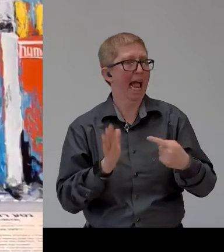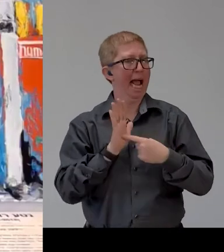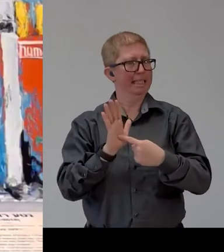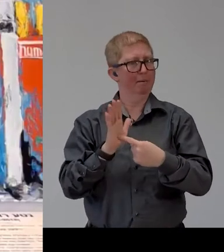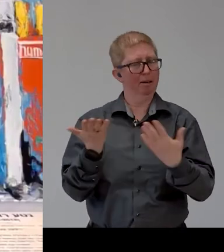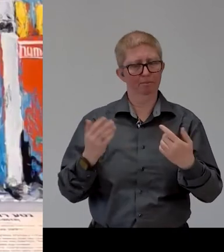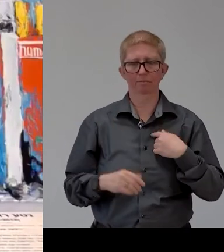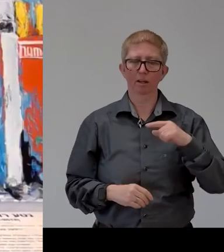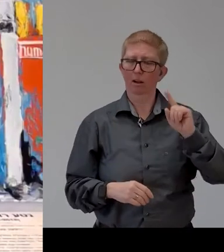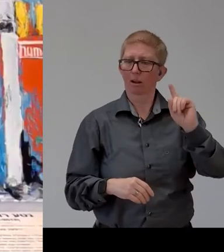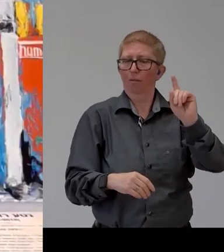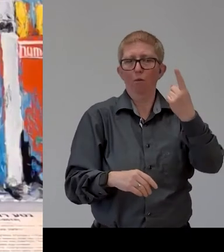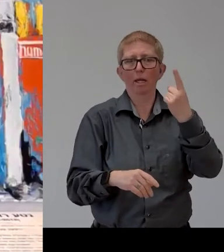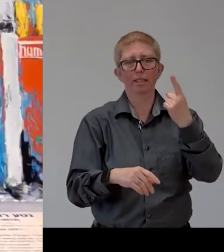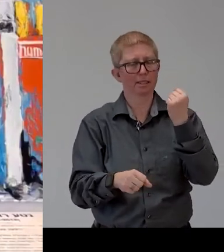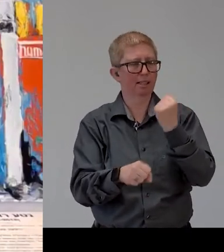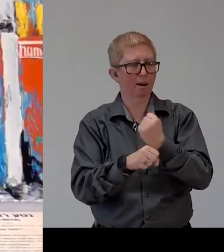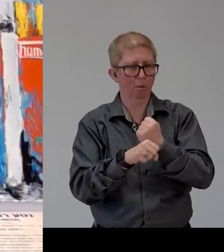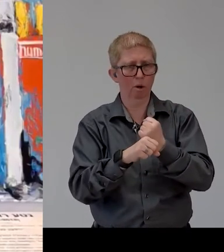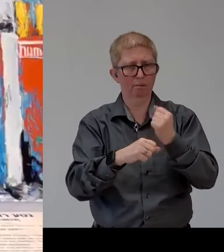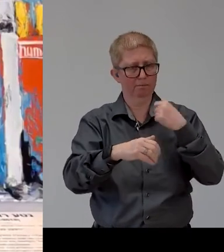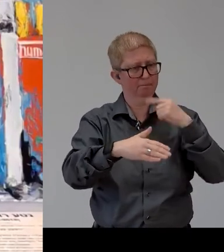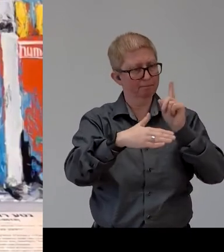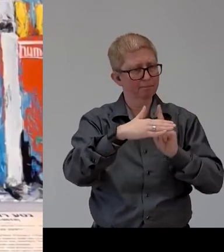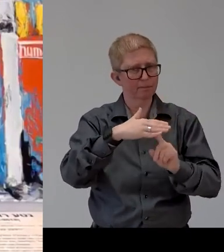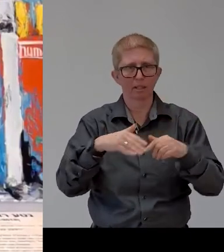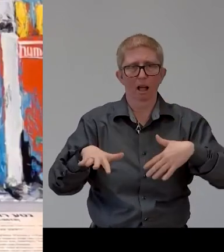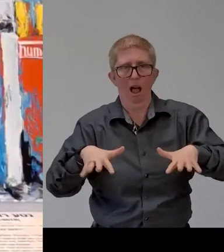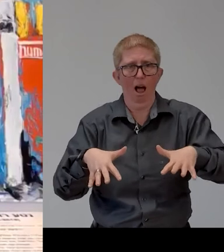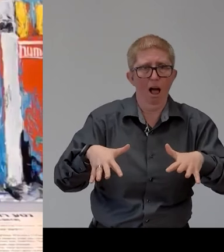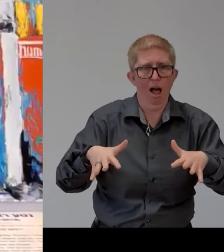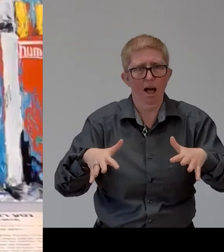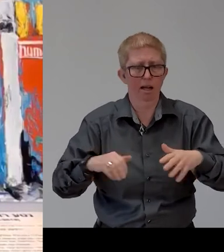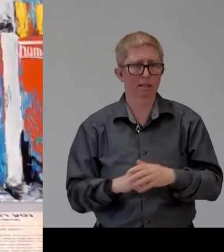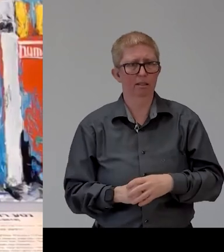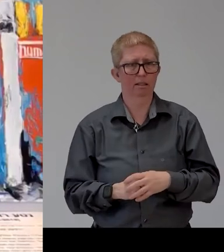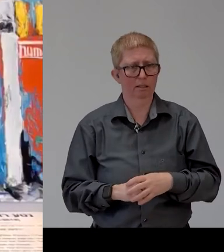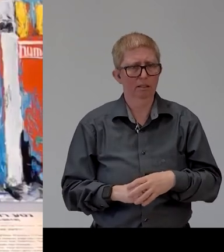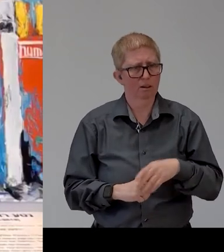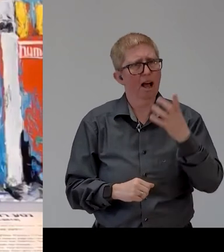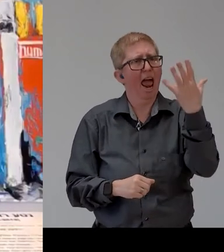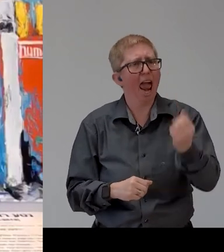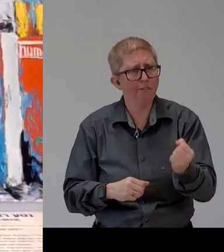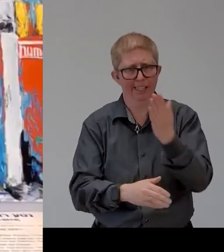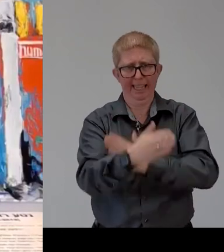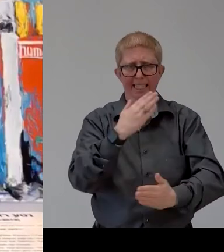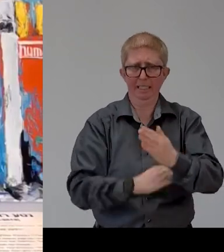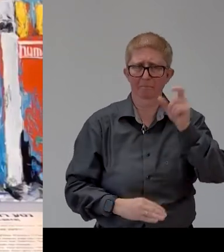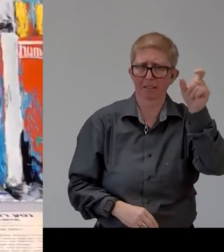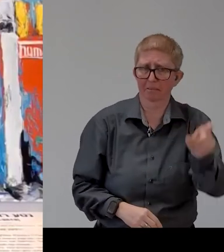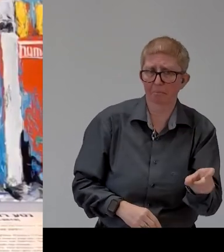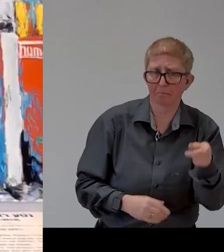now i'm telling you you're coming with a disability you can choose a disability that is